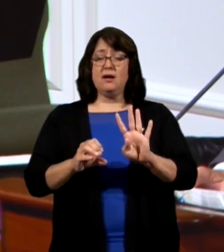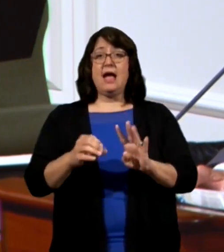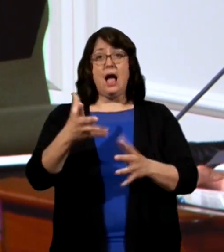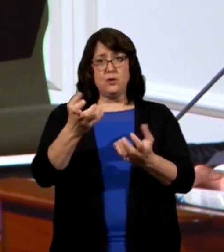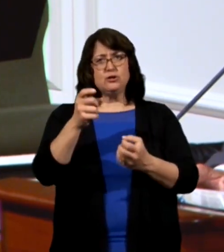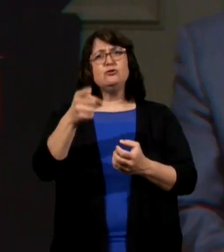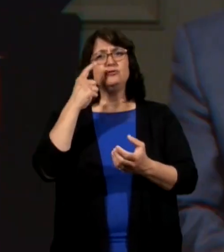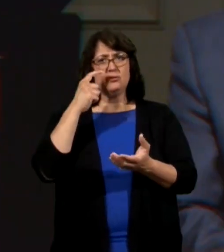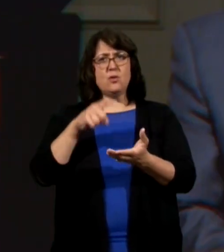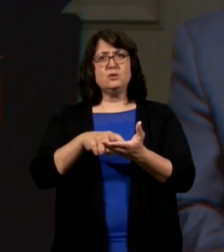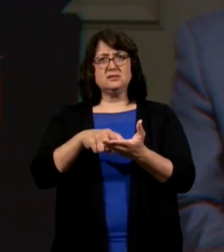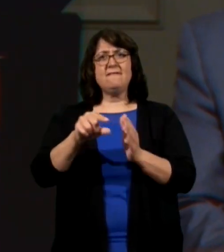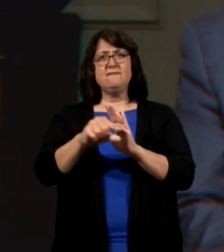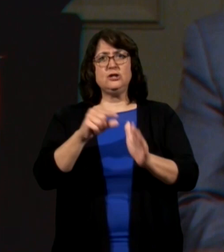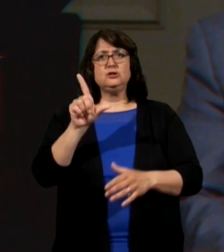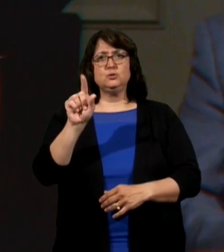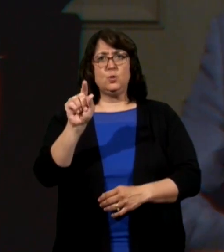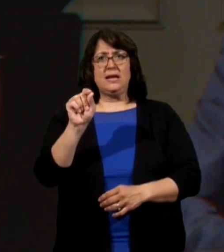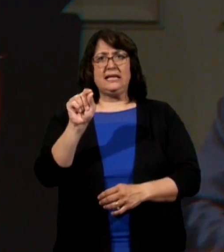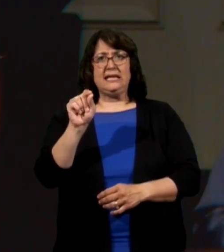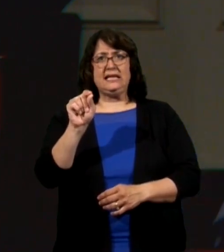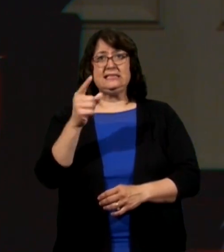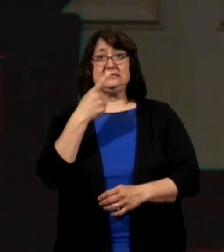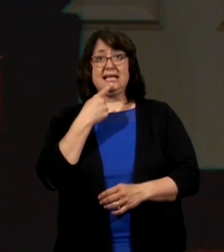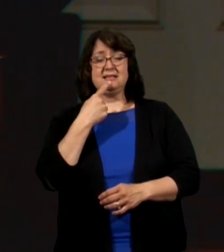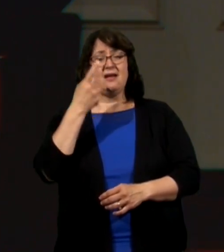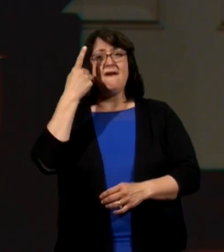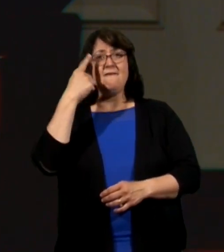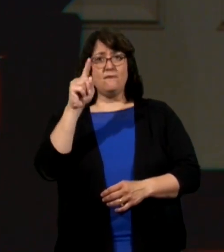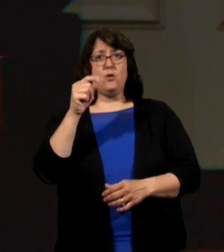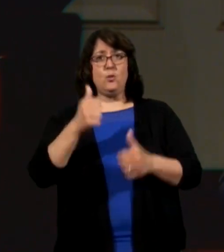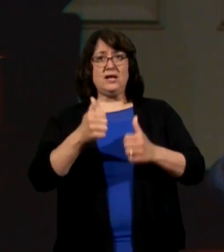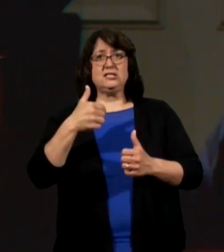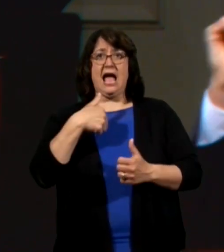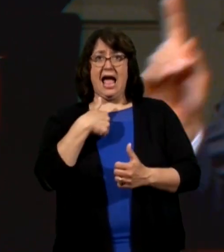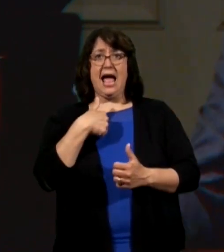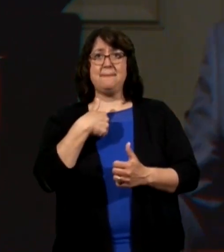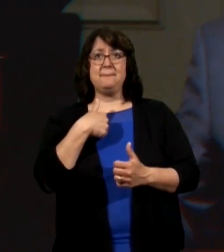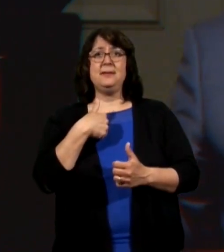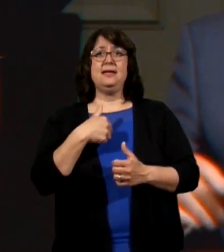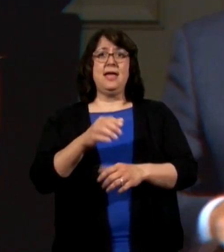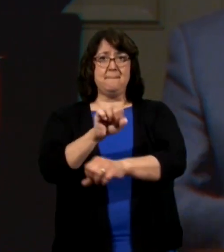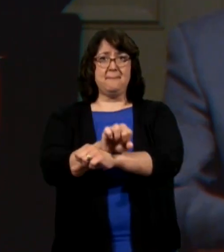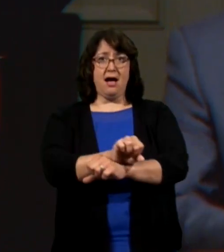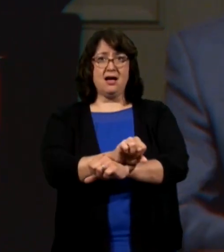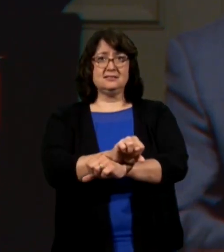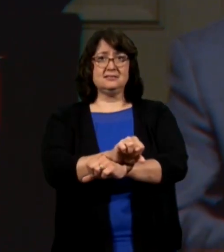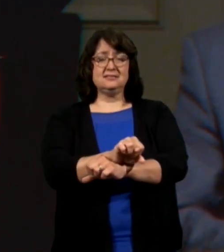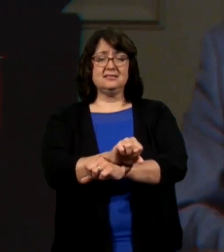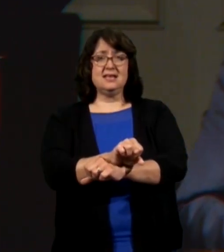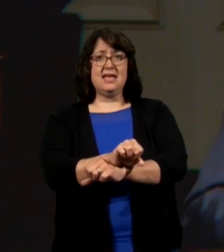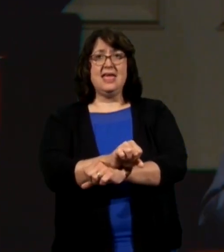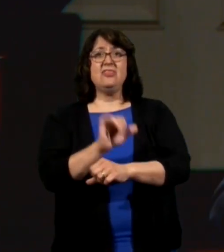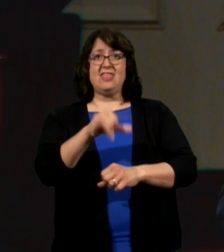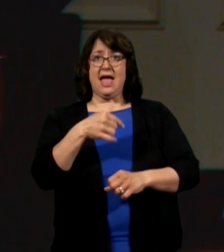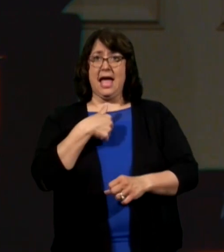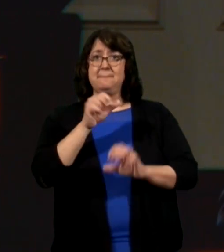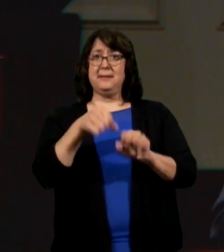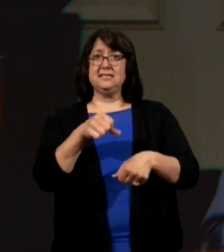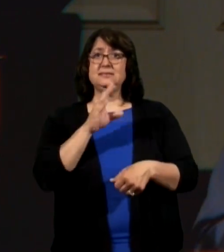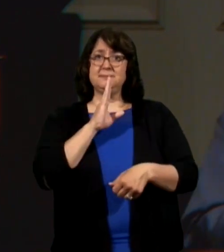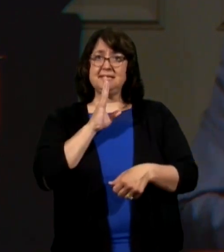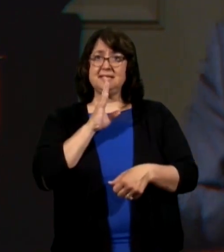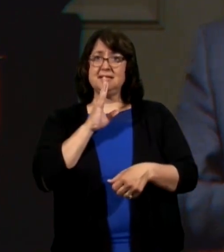note that verse 20, for he says, for which I am an ambassador in bonds, that therein I may speak